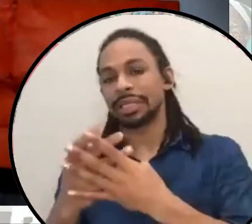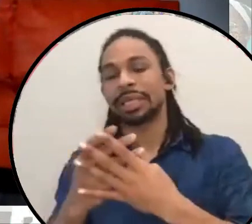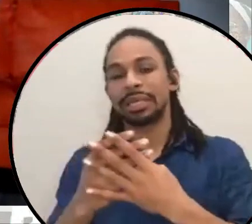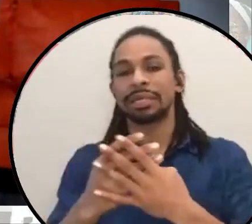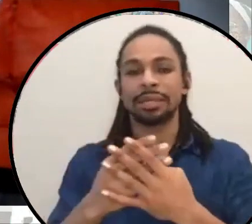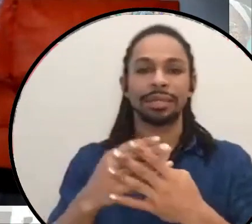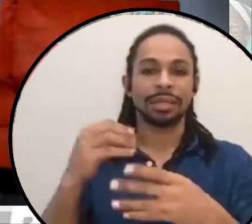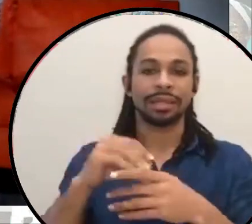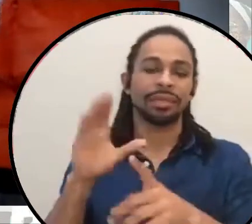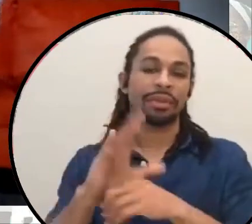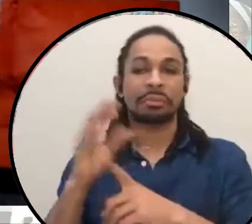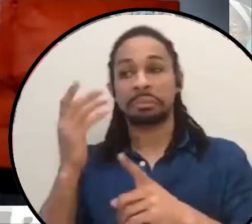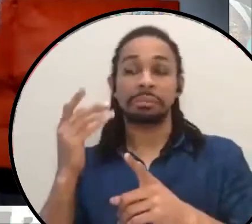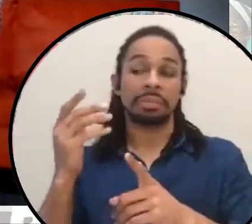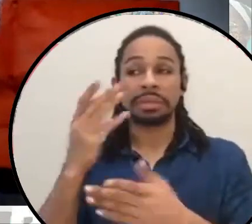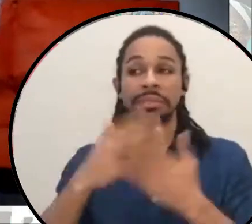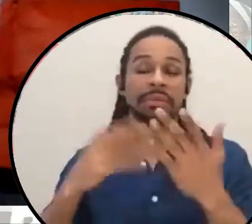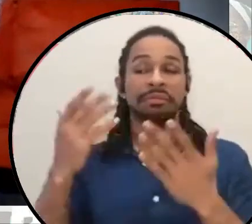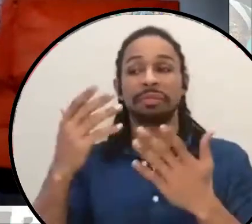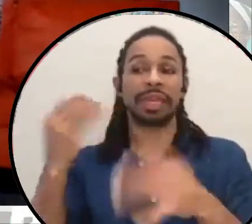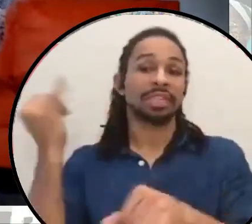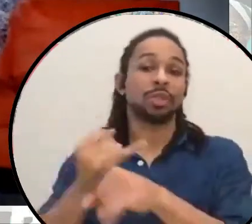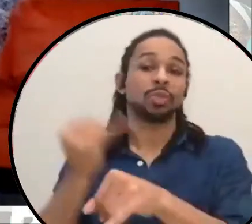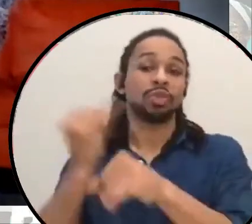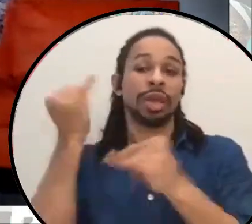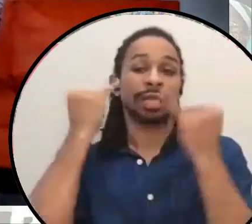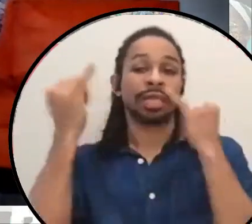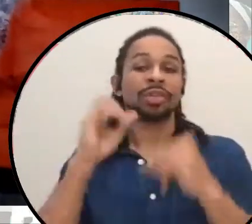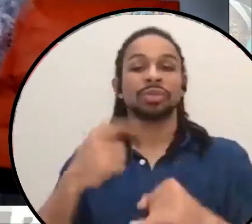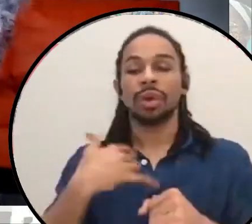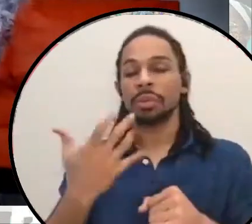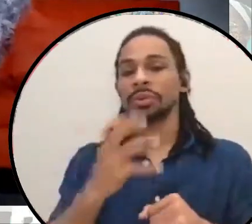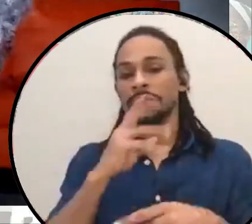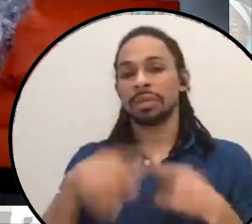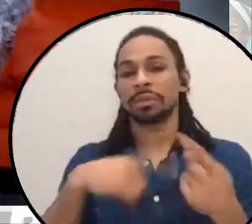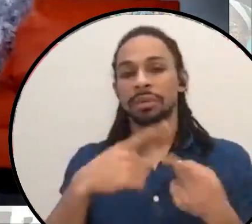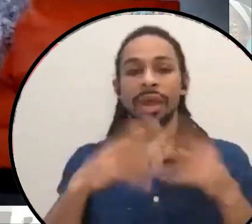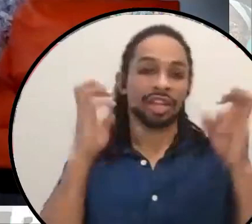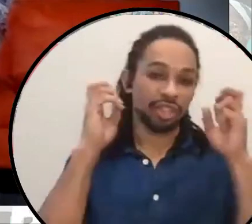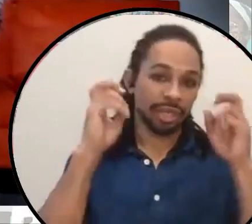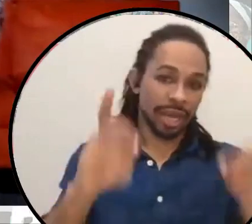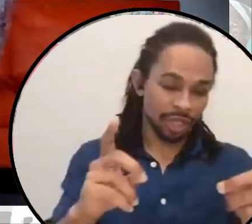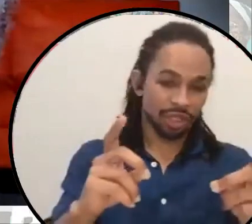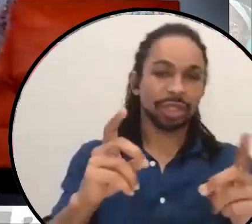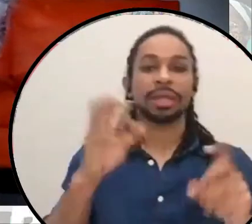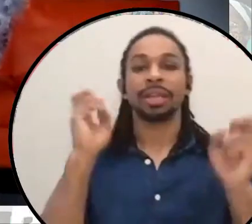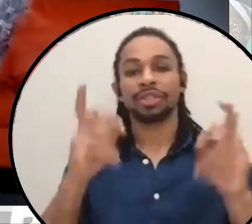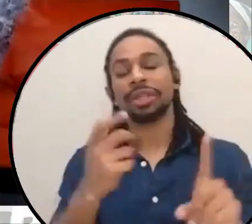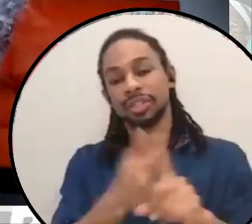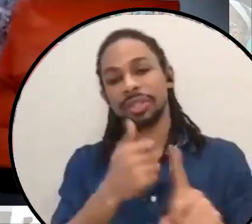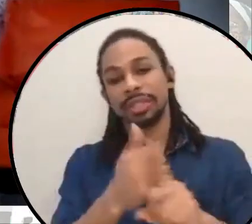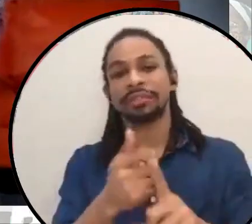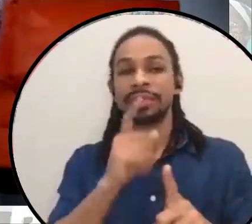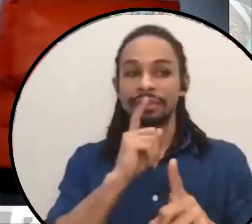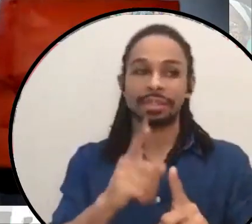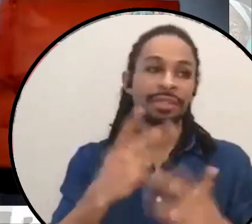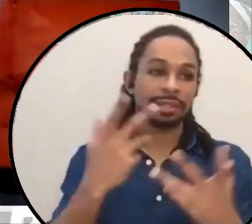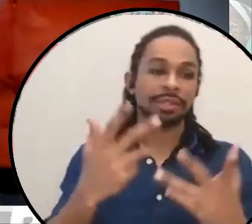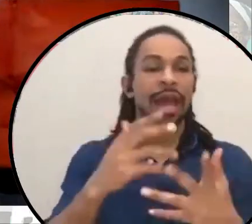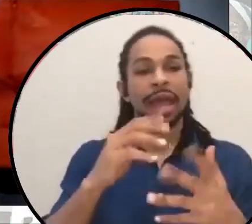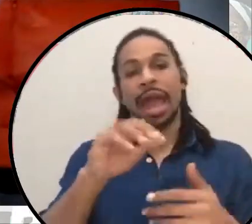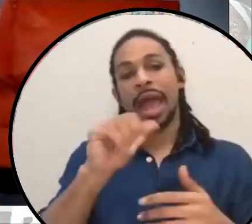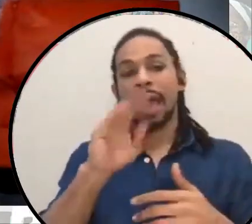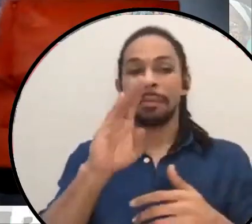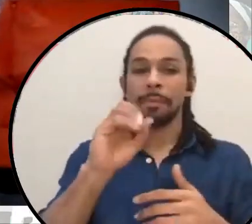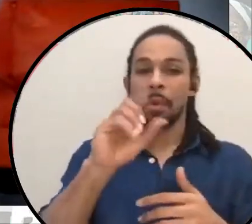education out there as something for us to discuss, something that needs to be abolitionist, but isn't necessarily yet. And I'm not giving up on it, but